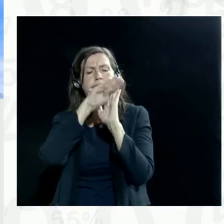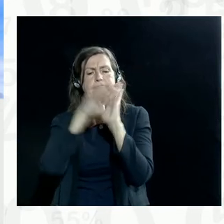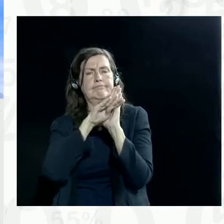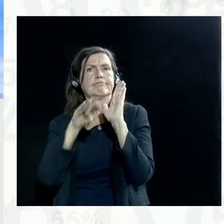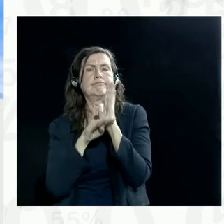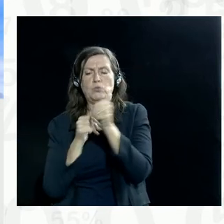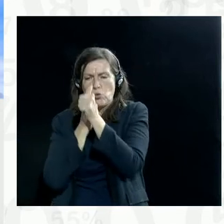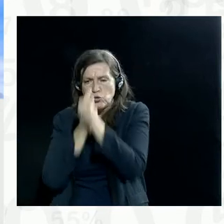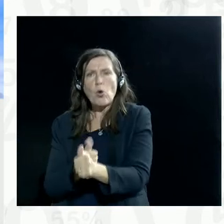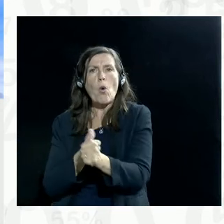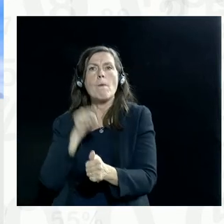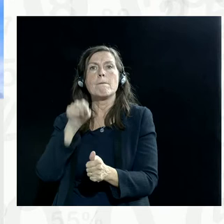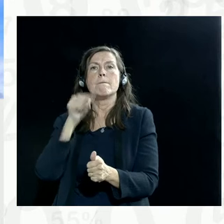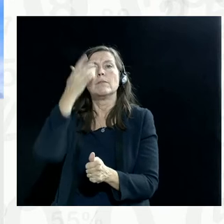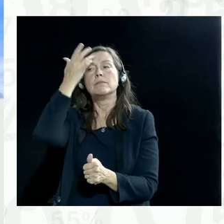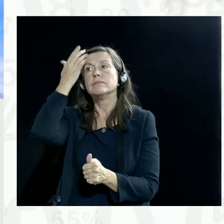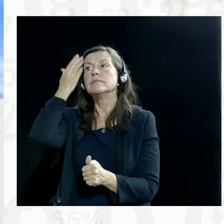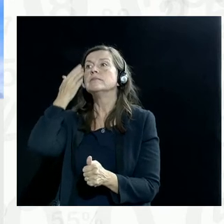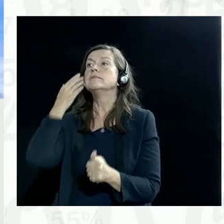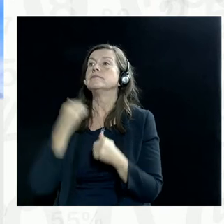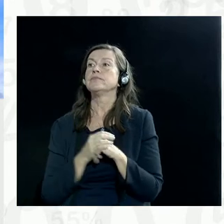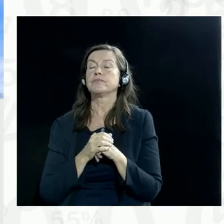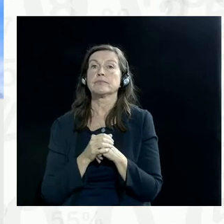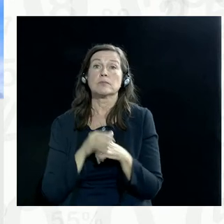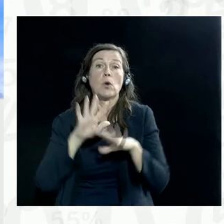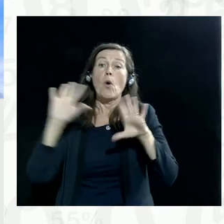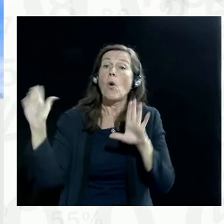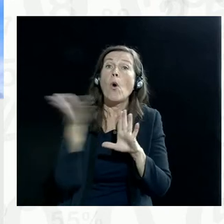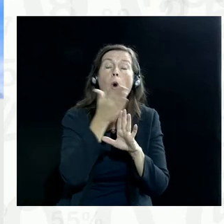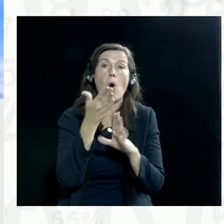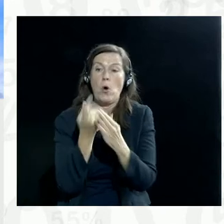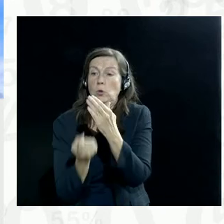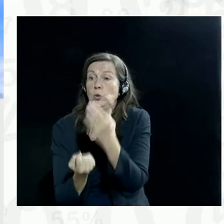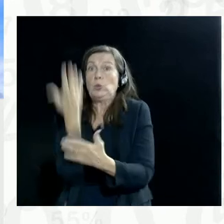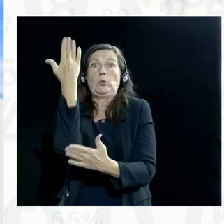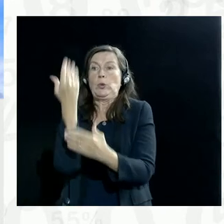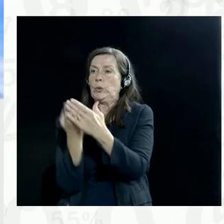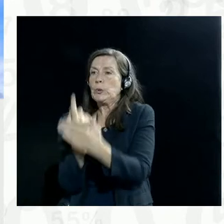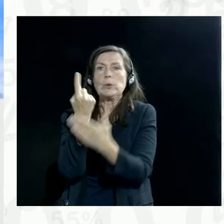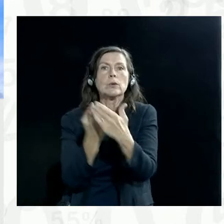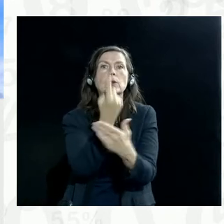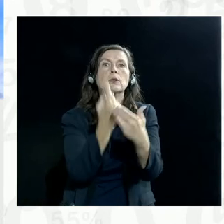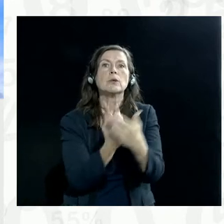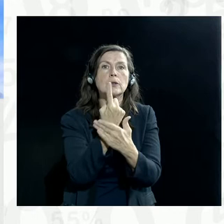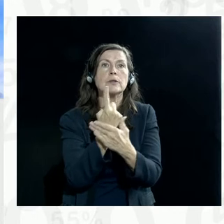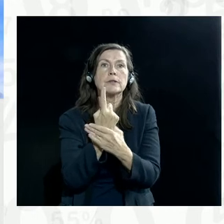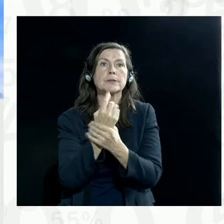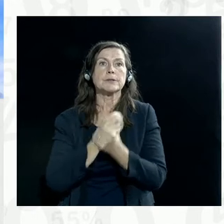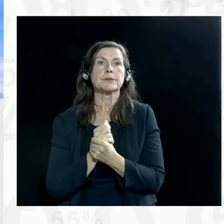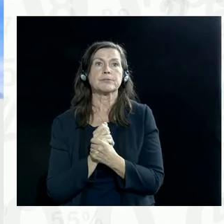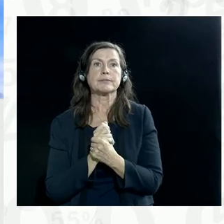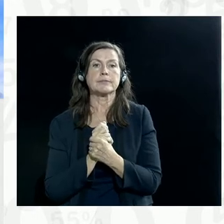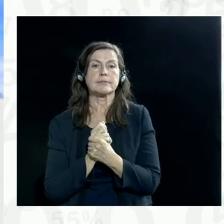this includes all of the emerging issues around the new uses that in the pandemic